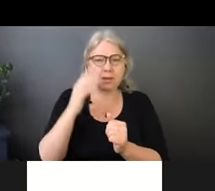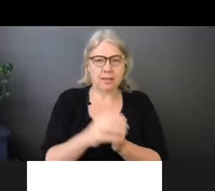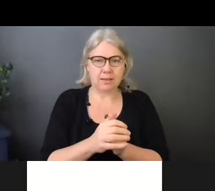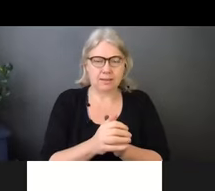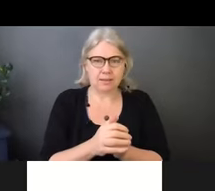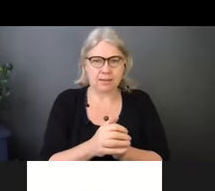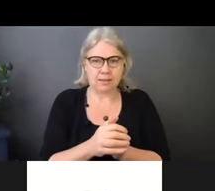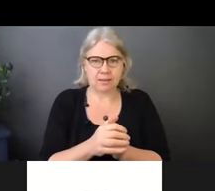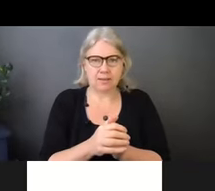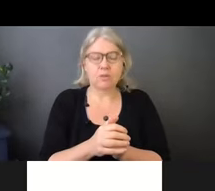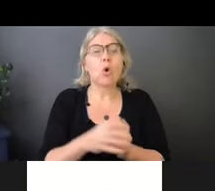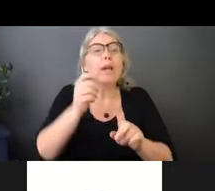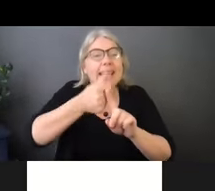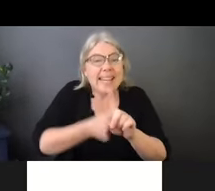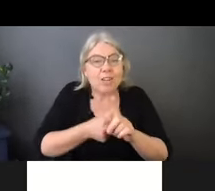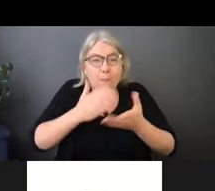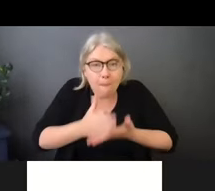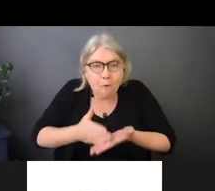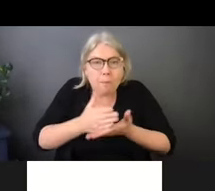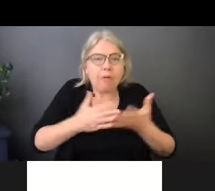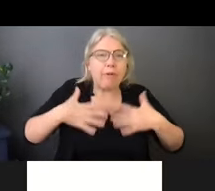in between every single component.